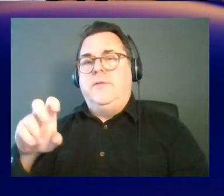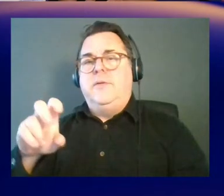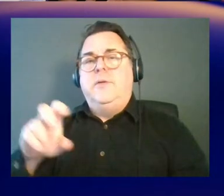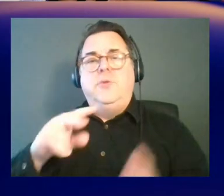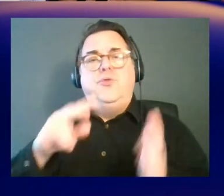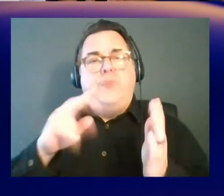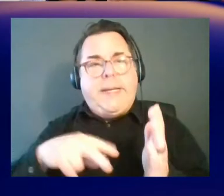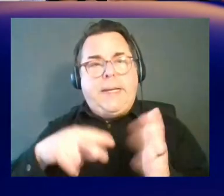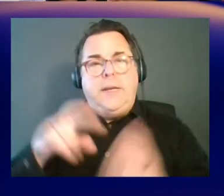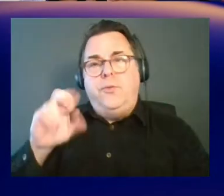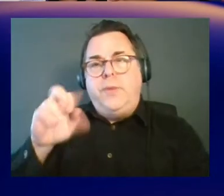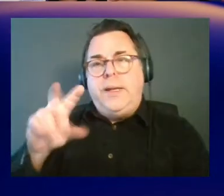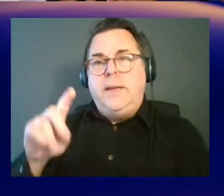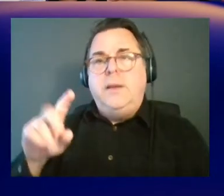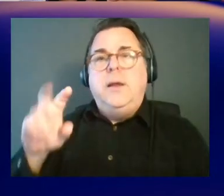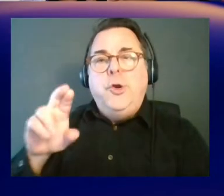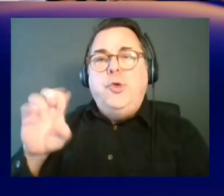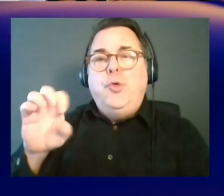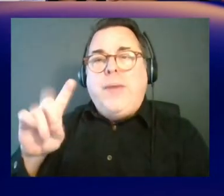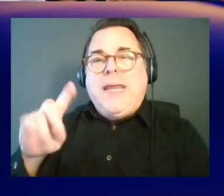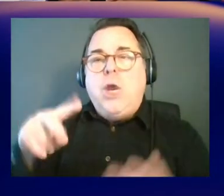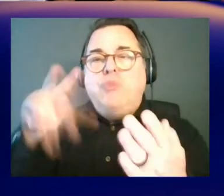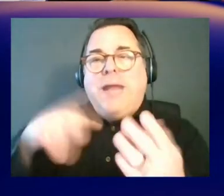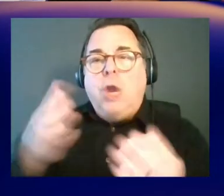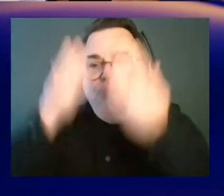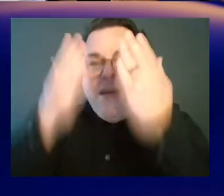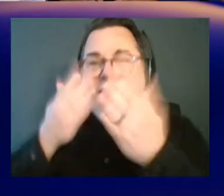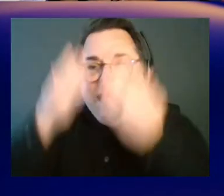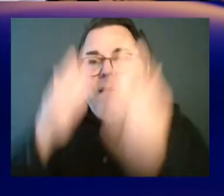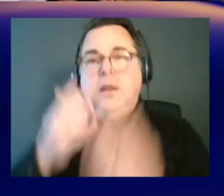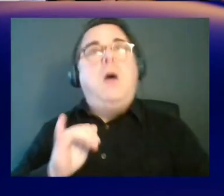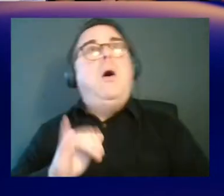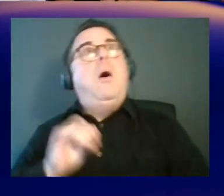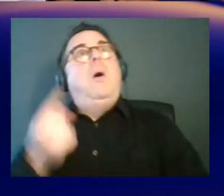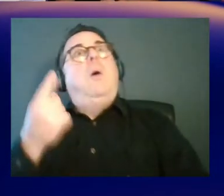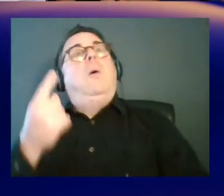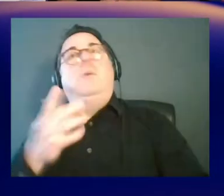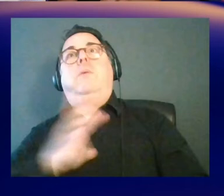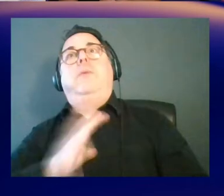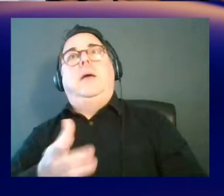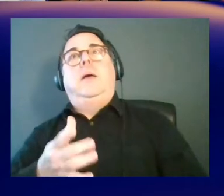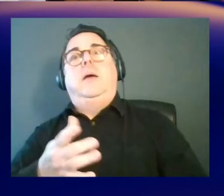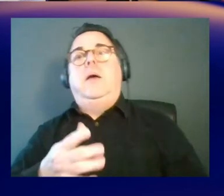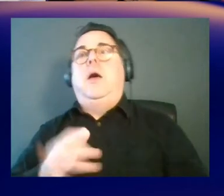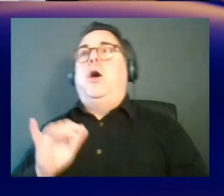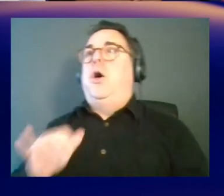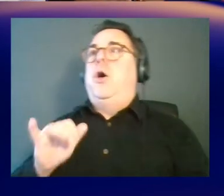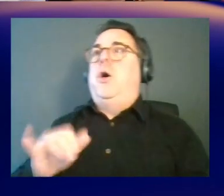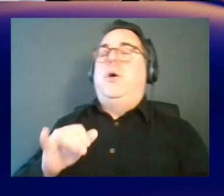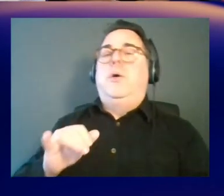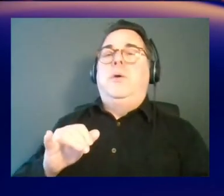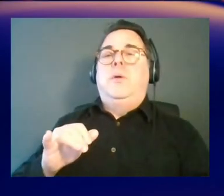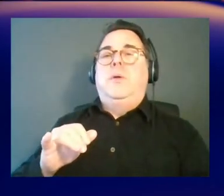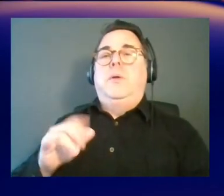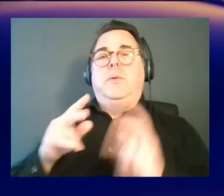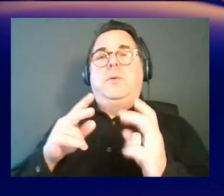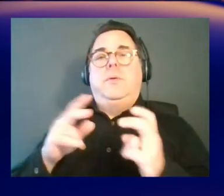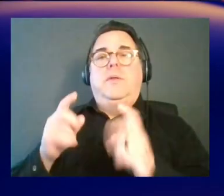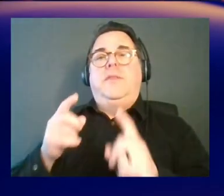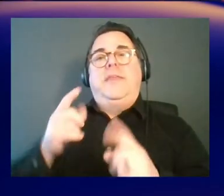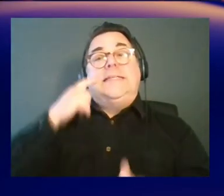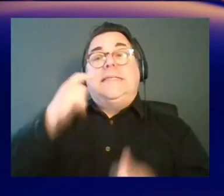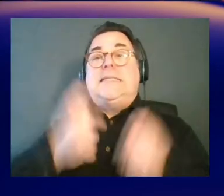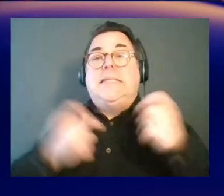Read. R-E-A-D. Oh, read. Yeah, there you go. Sequence read archive. There we go. So this is actually the largest